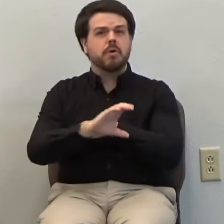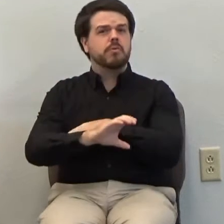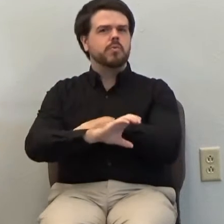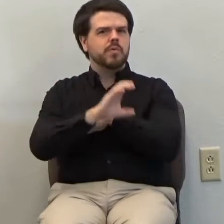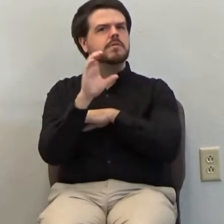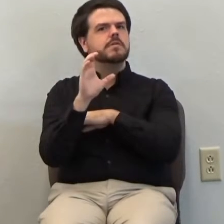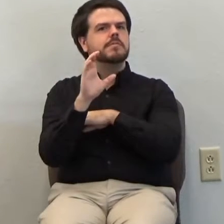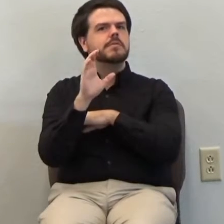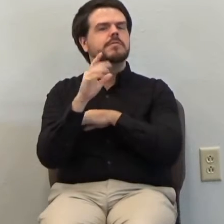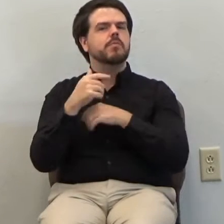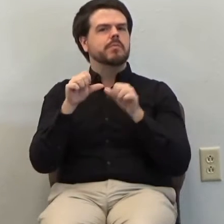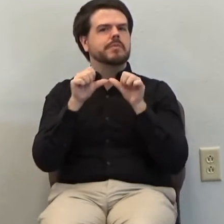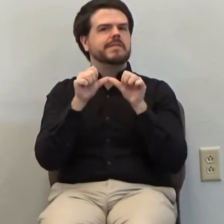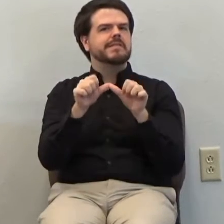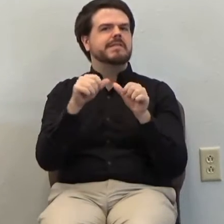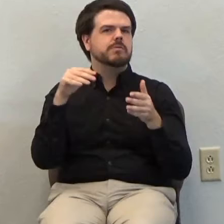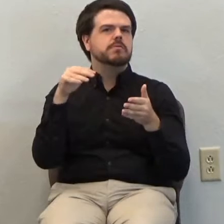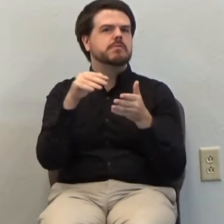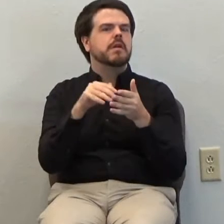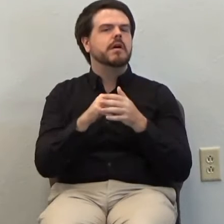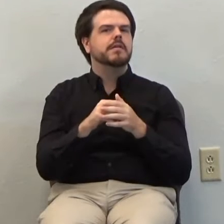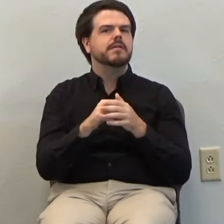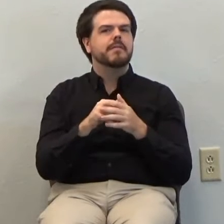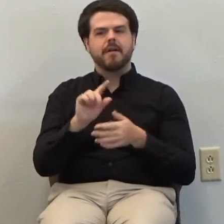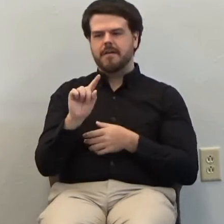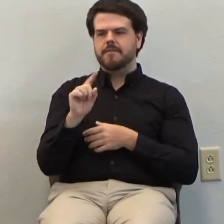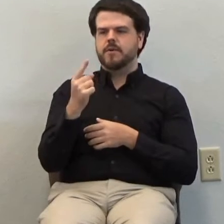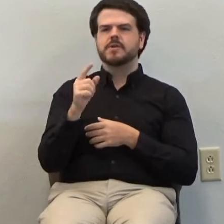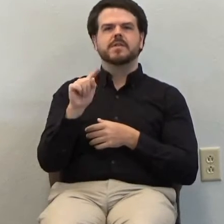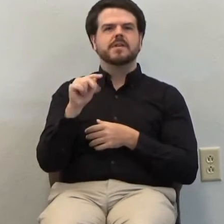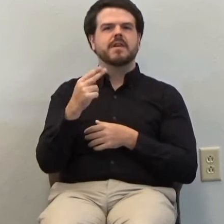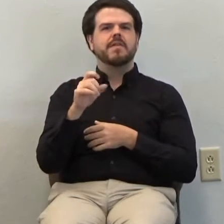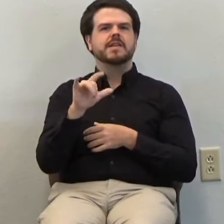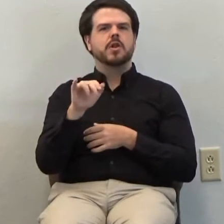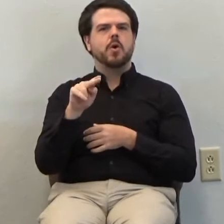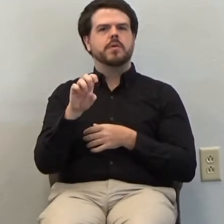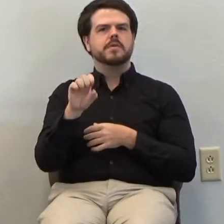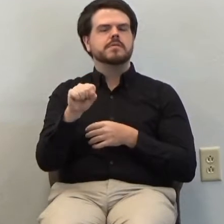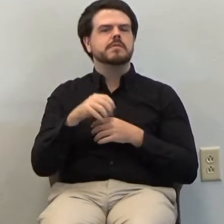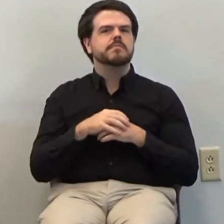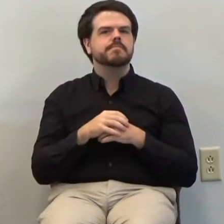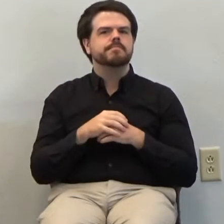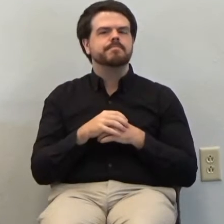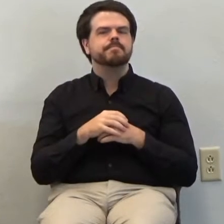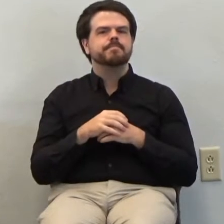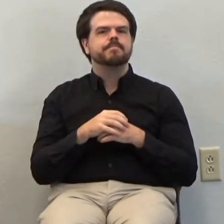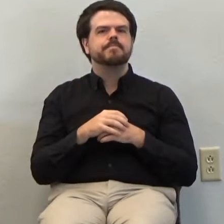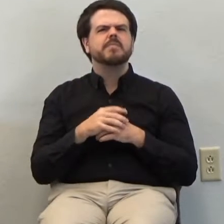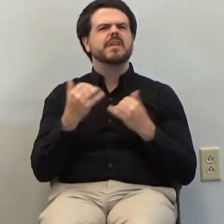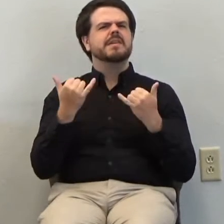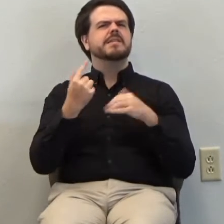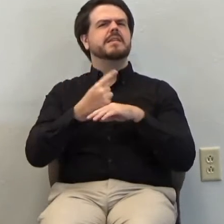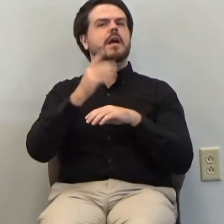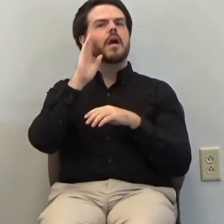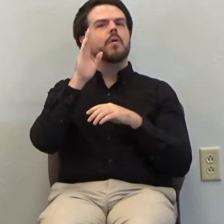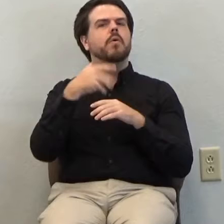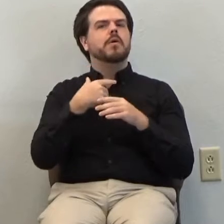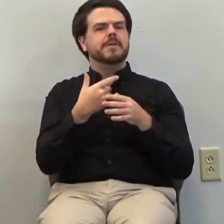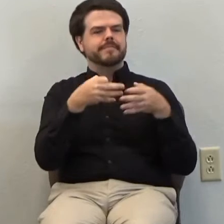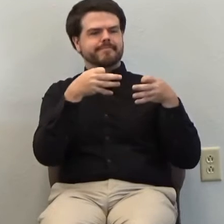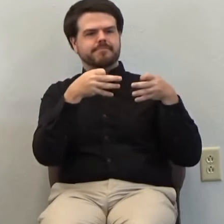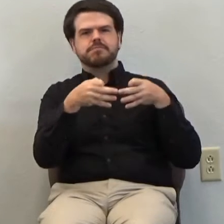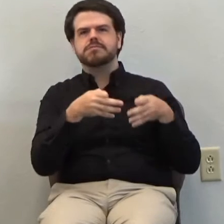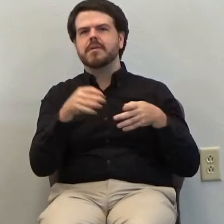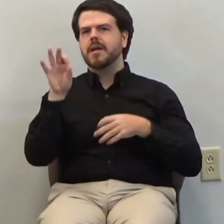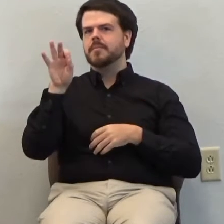up in 1 Thessalonians. may take longer. Today, I'm just going to be preaching from verse 14,